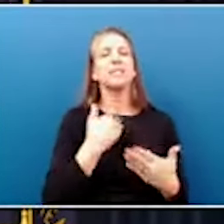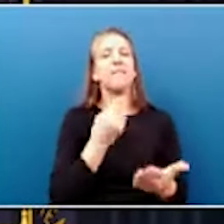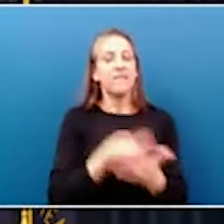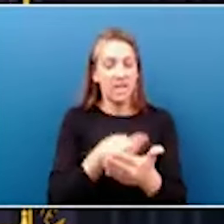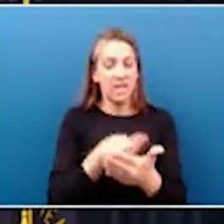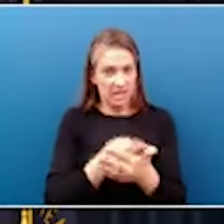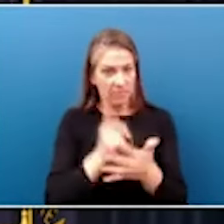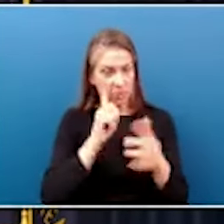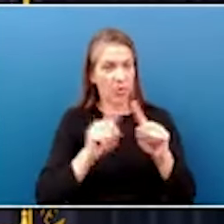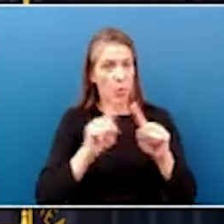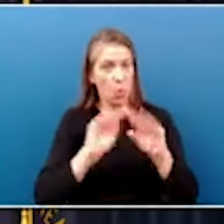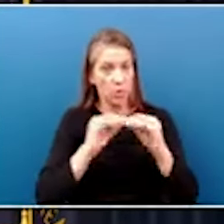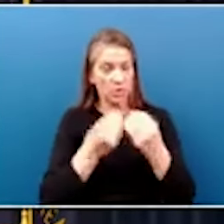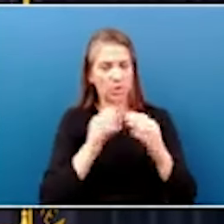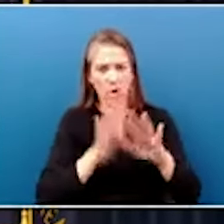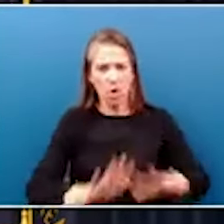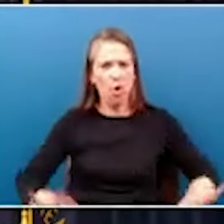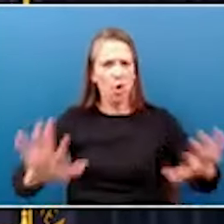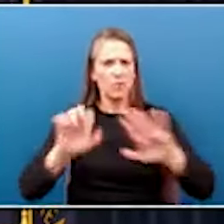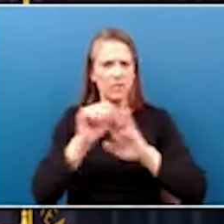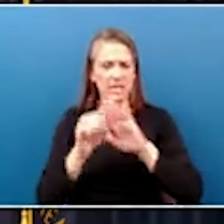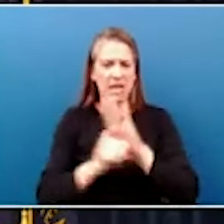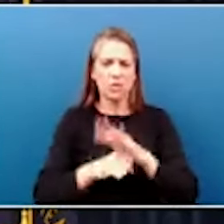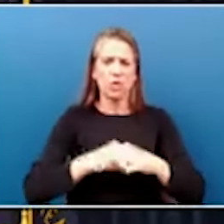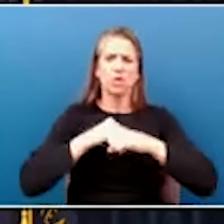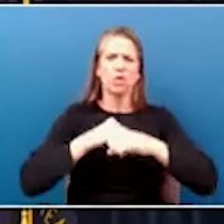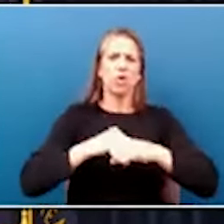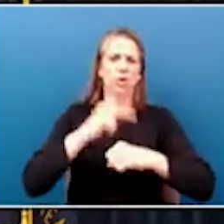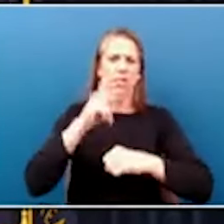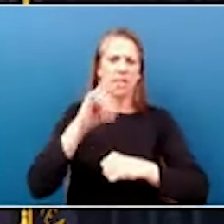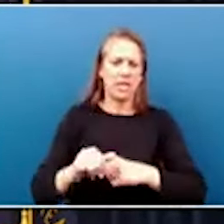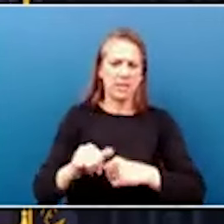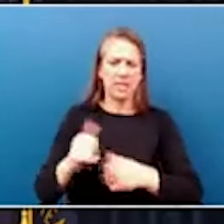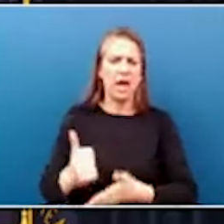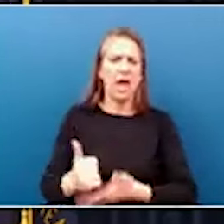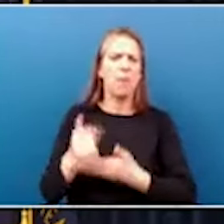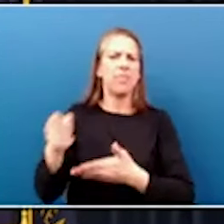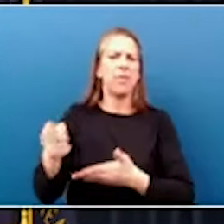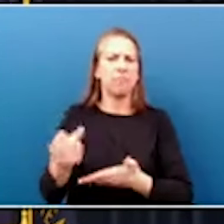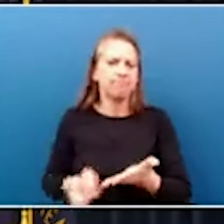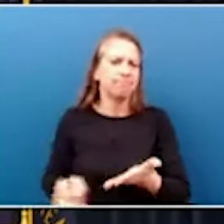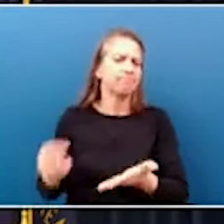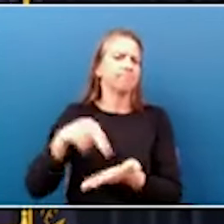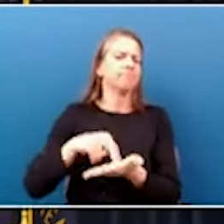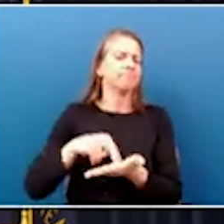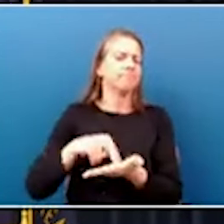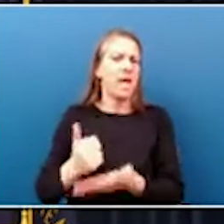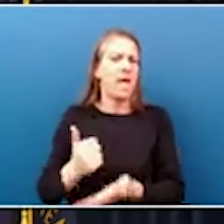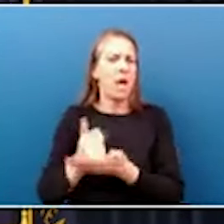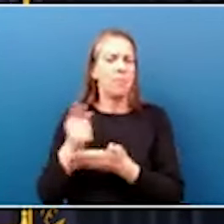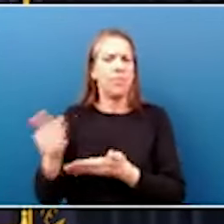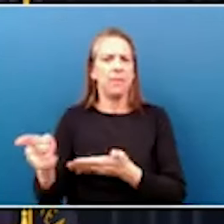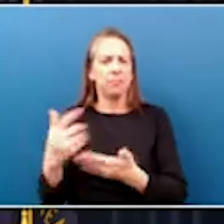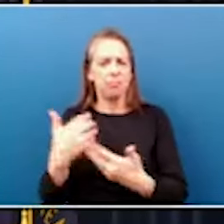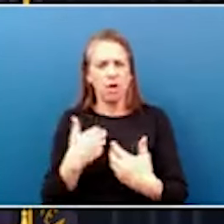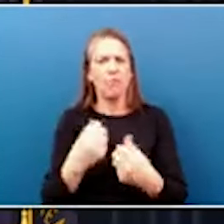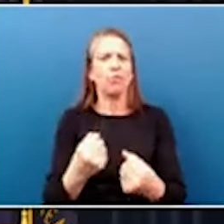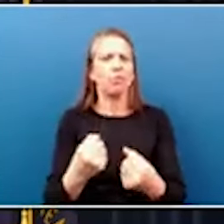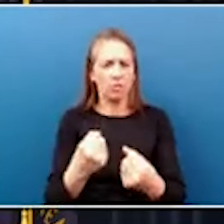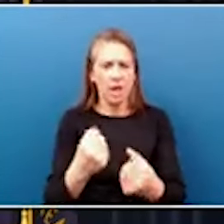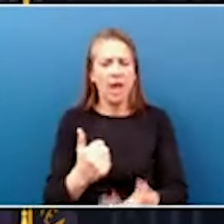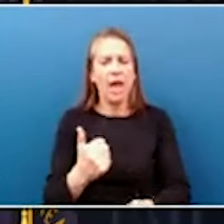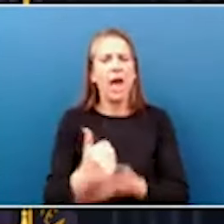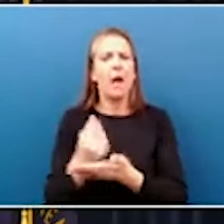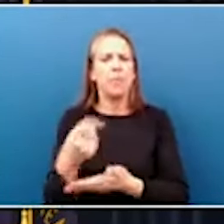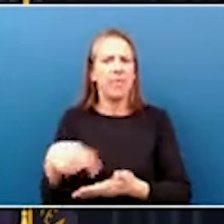across the state to shelter Kentuckians and get them back on their feet, help them to get into recovery, and help them to